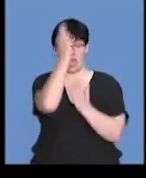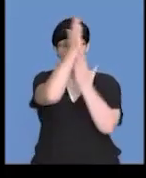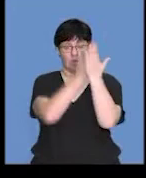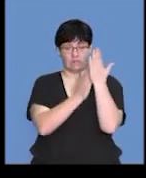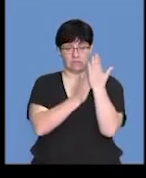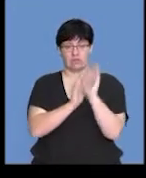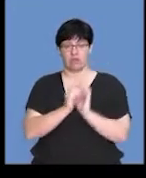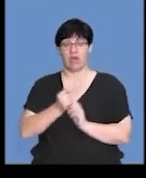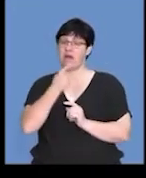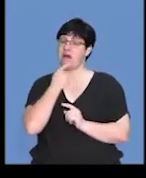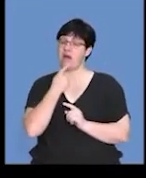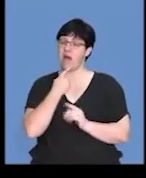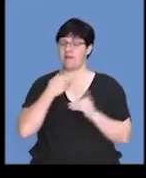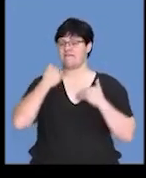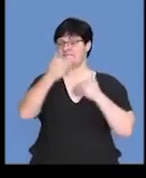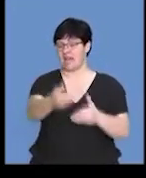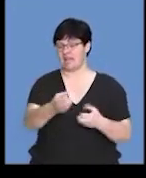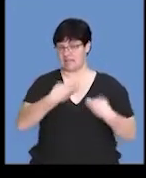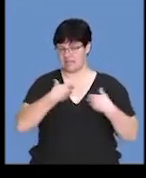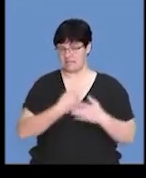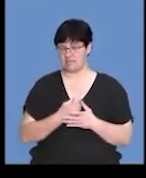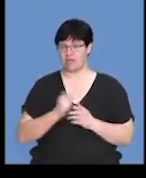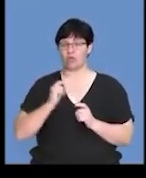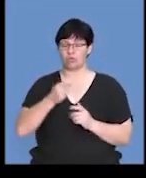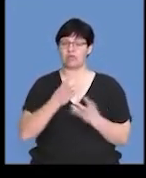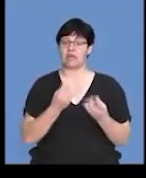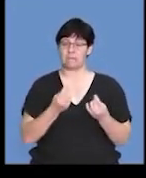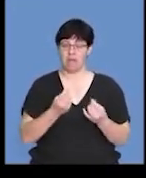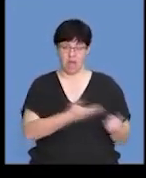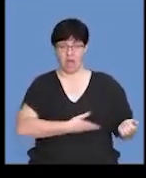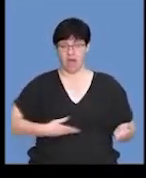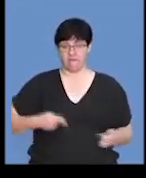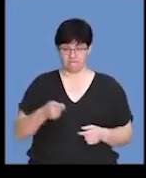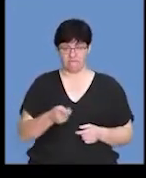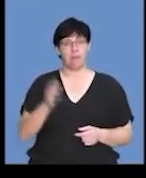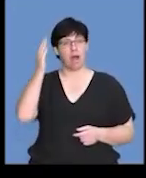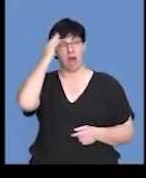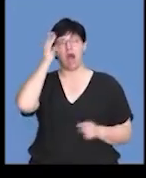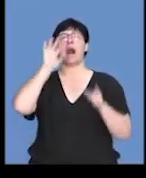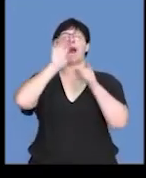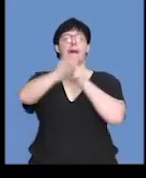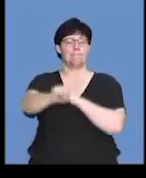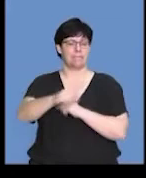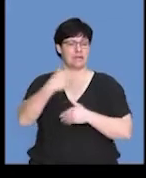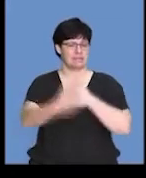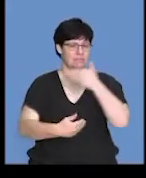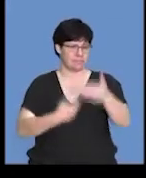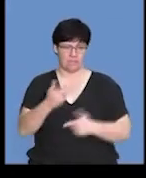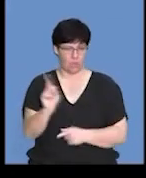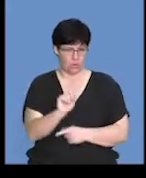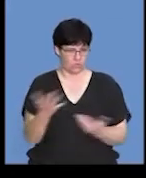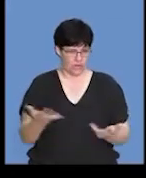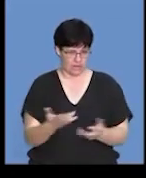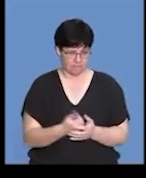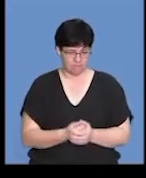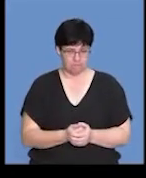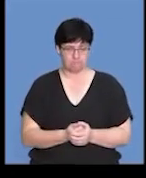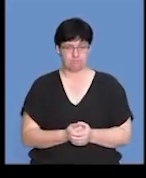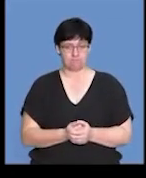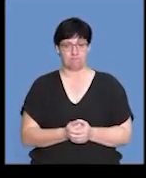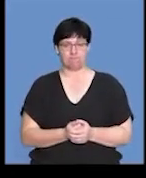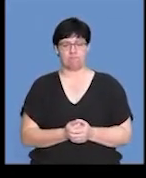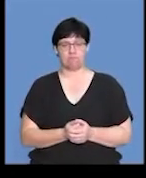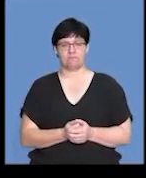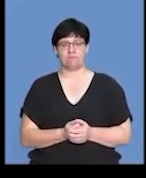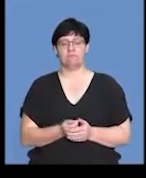a key to a phase. Chromosome number is halved. That should help you to recognize a feature of that phase. So,